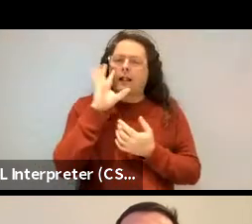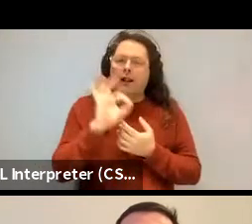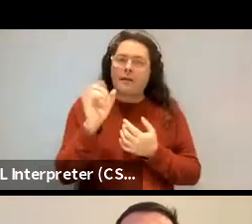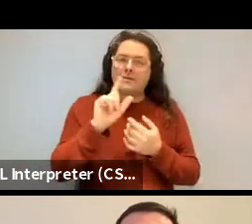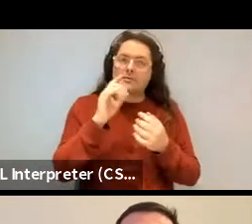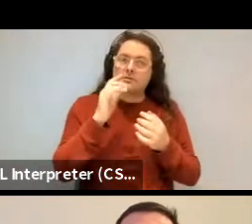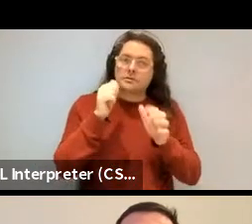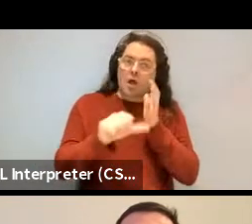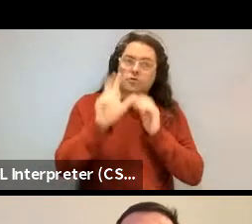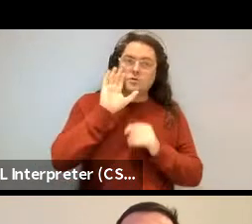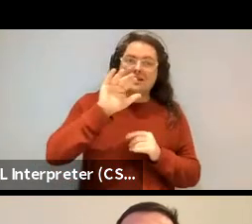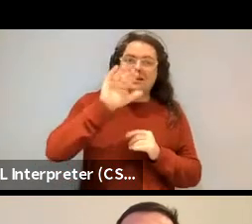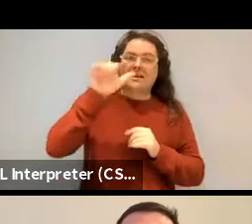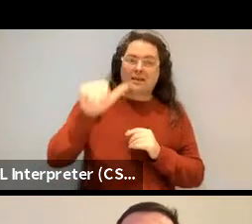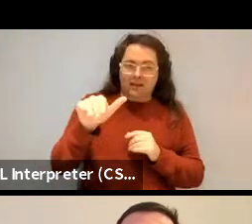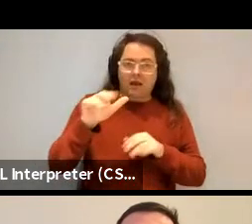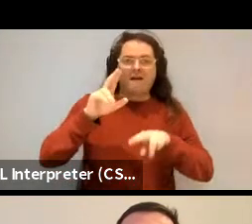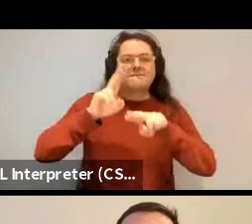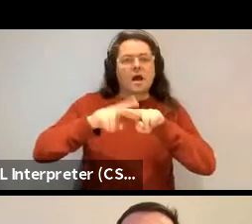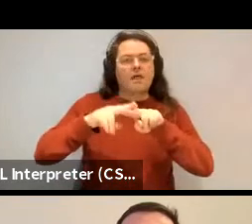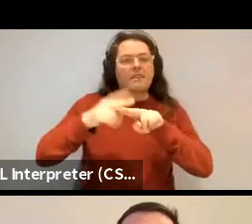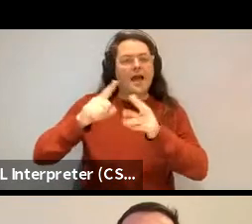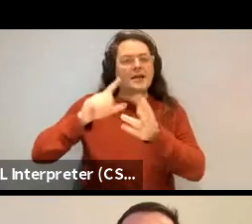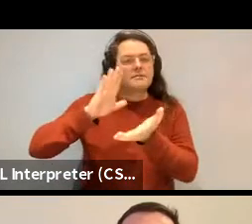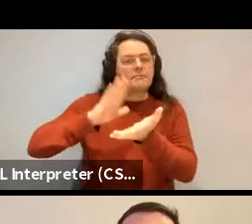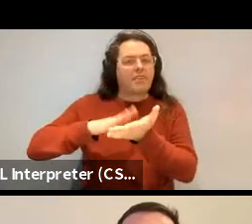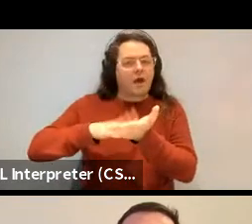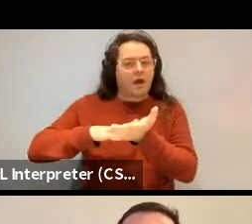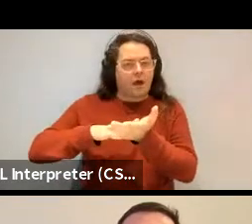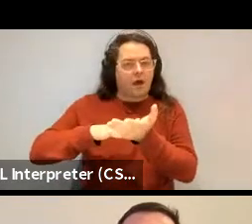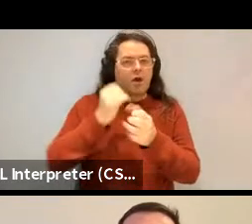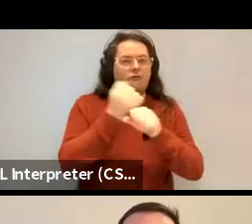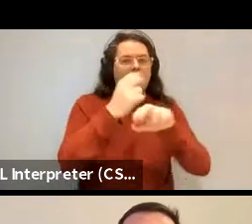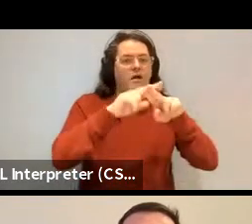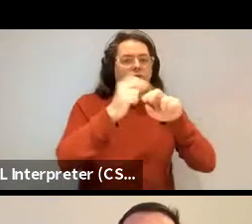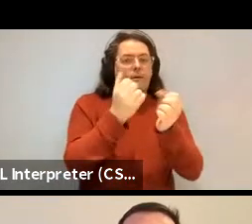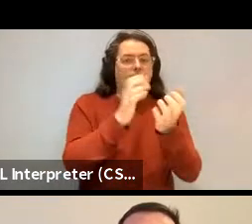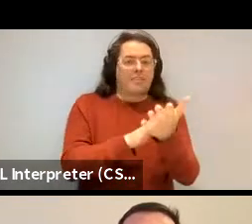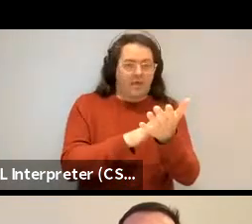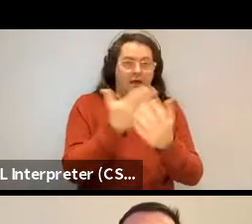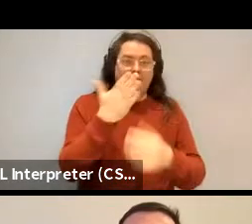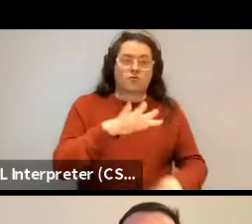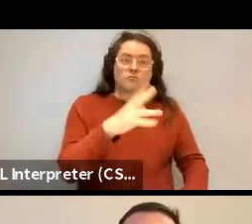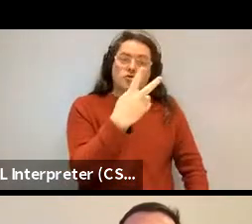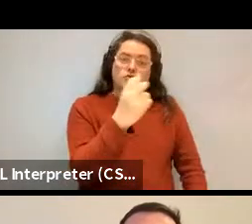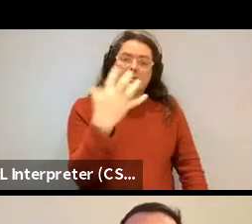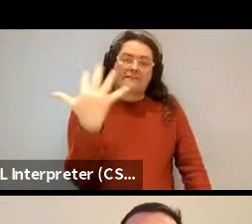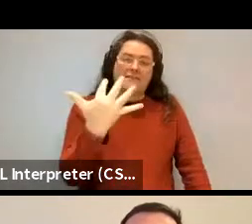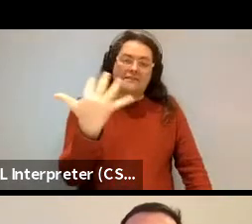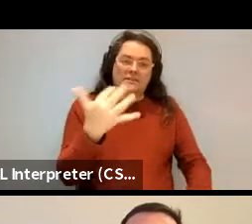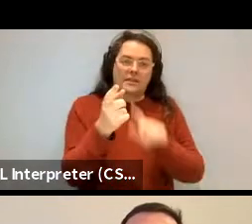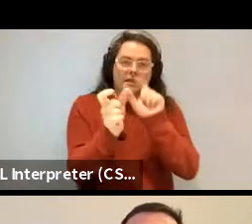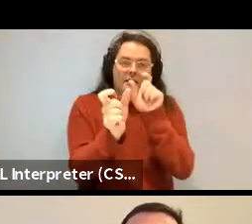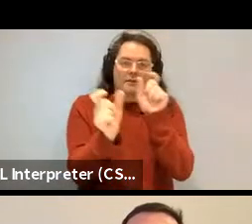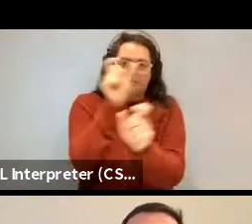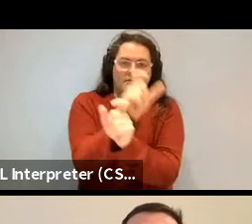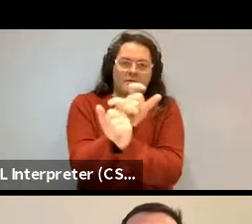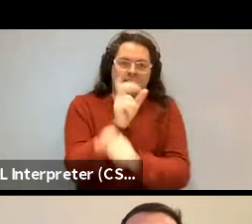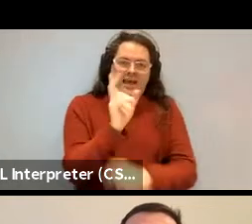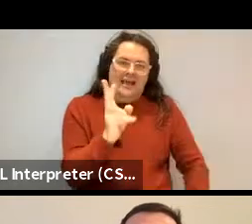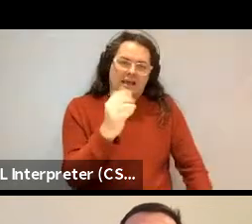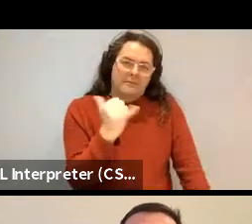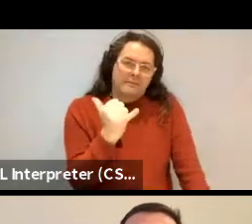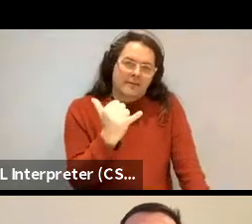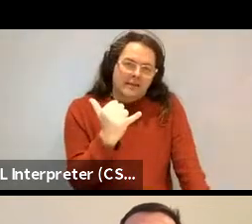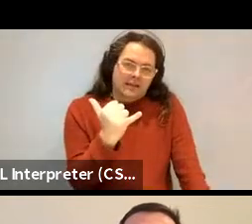are saying father and mother and grandfather and grandmother since 2015. And I think it might